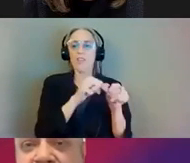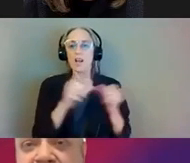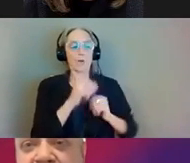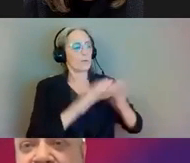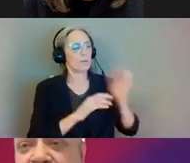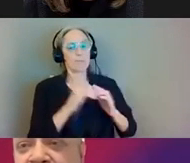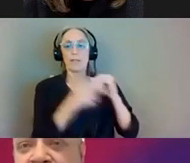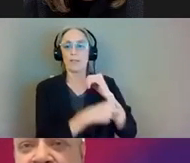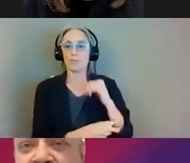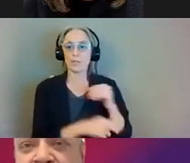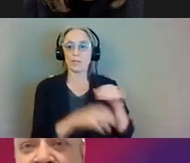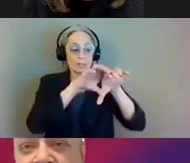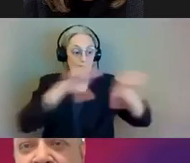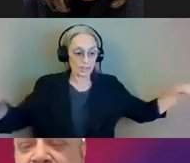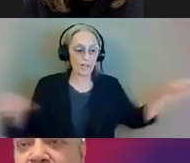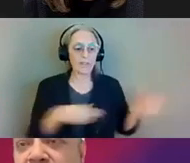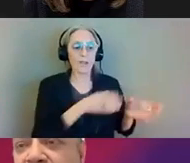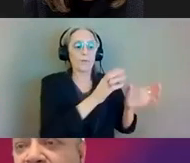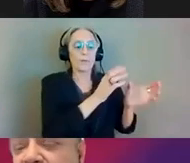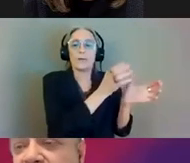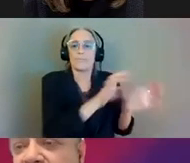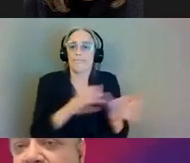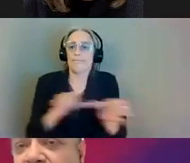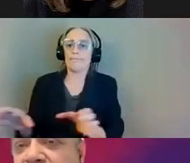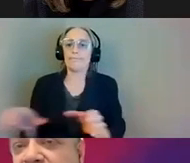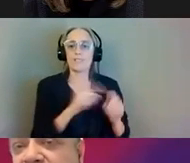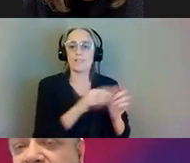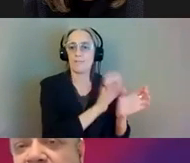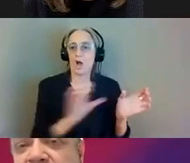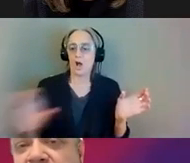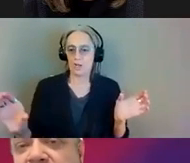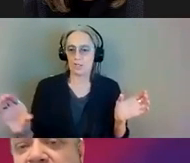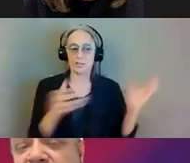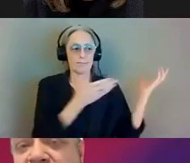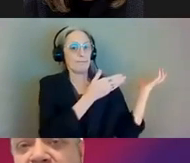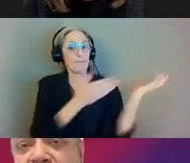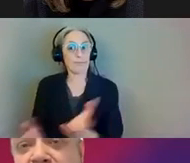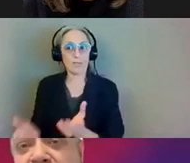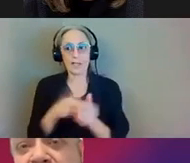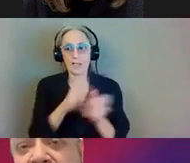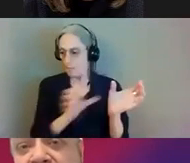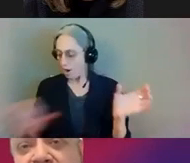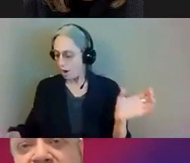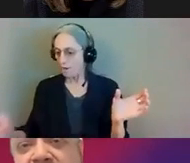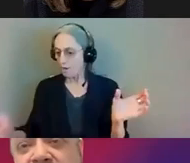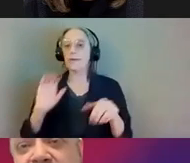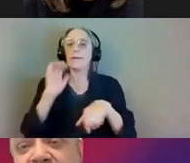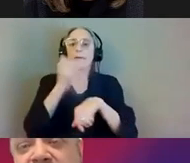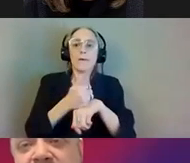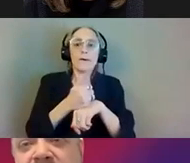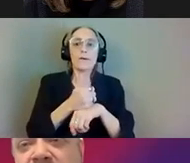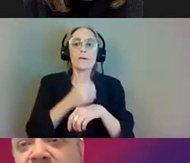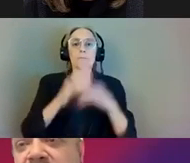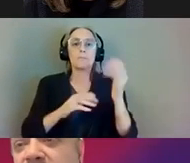short little segments once the bridge is in place we then proceed with noise walls and tracks